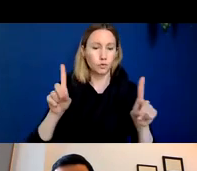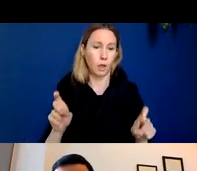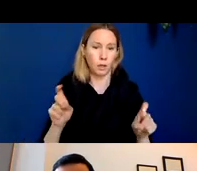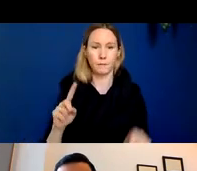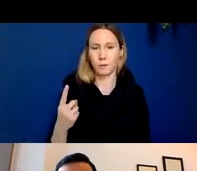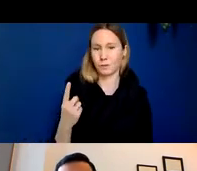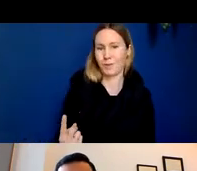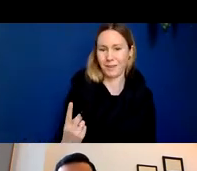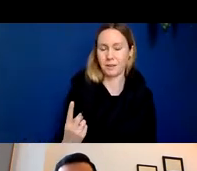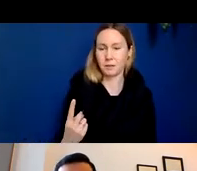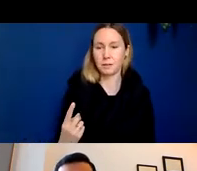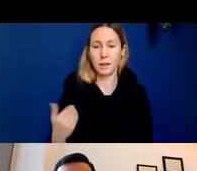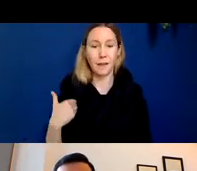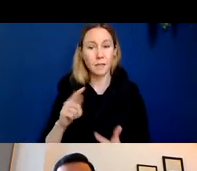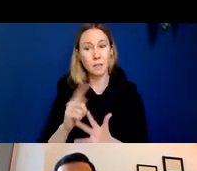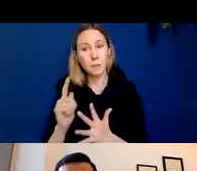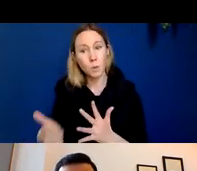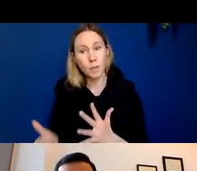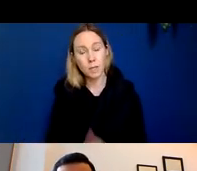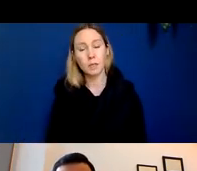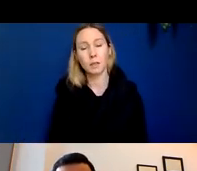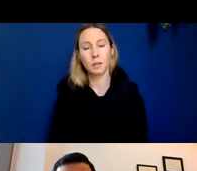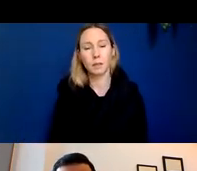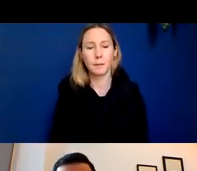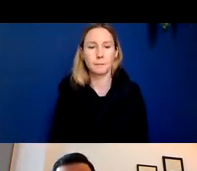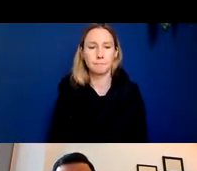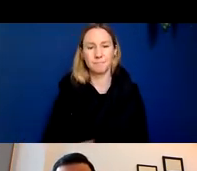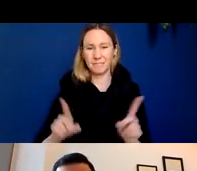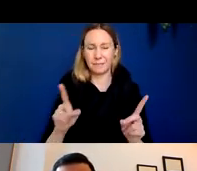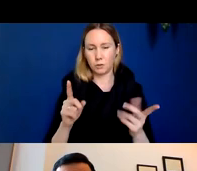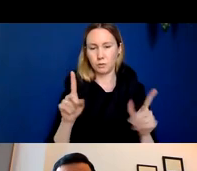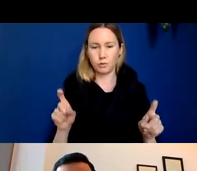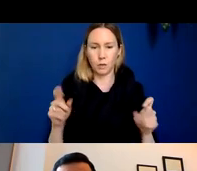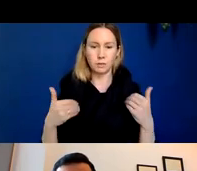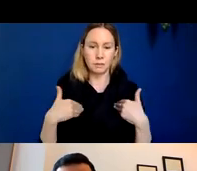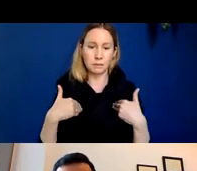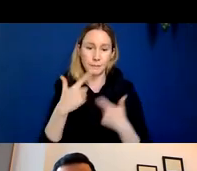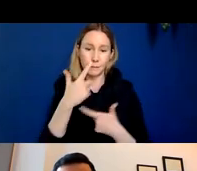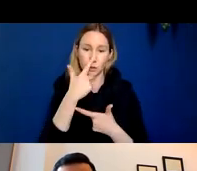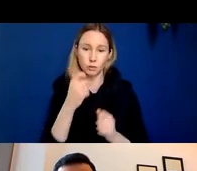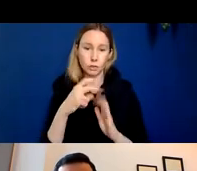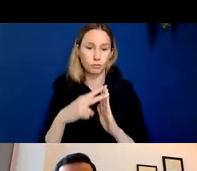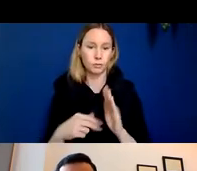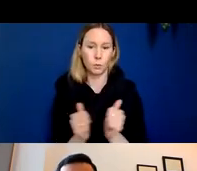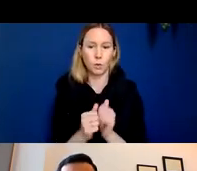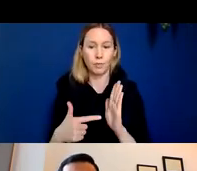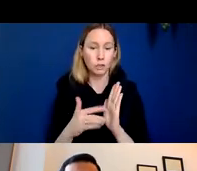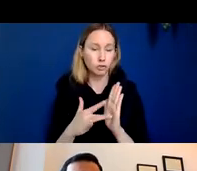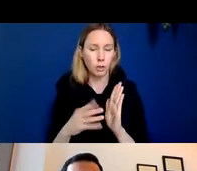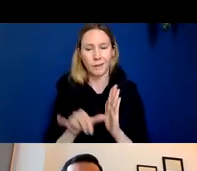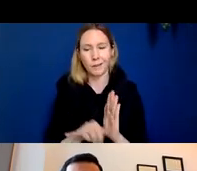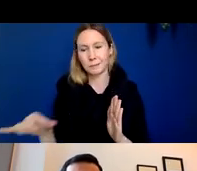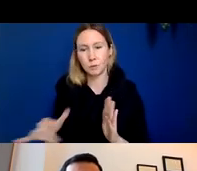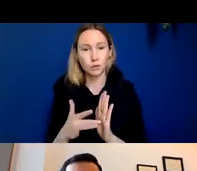-amyloid therapy there have been subsequent phase two trials that have had interesting readouts using this drug and similar drugs